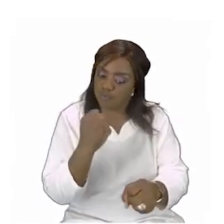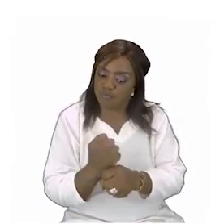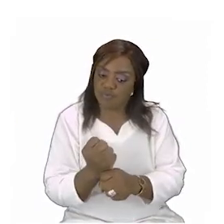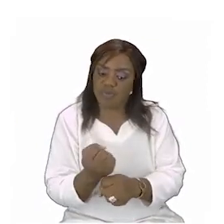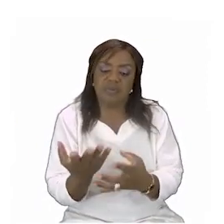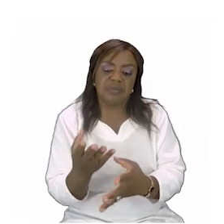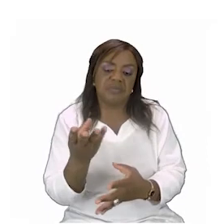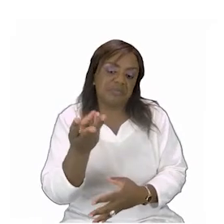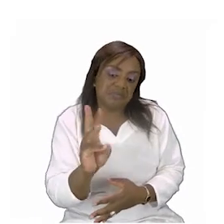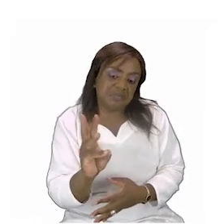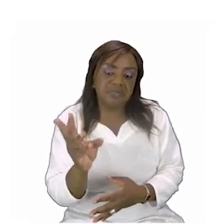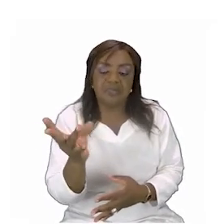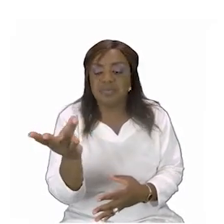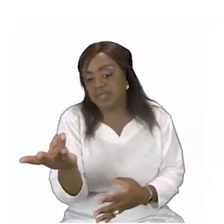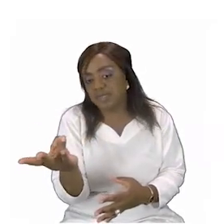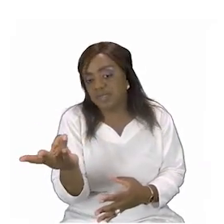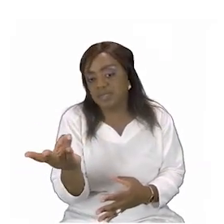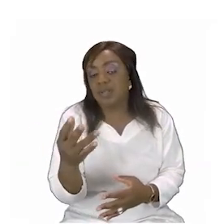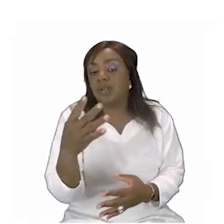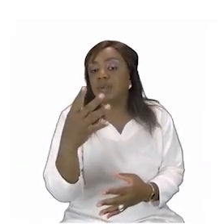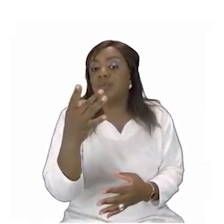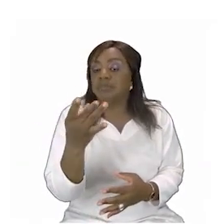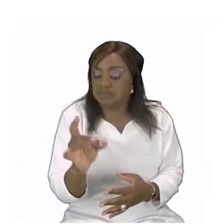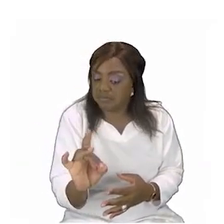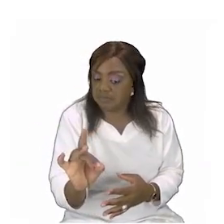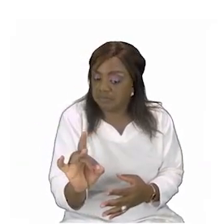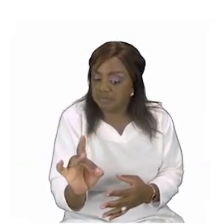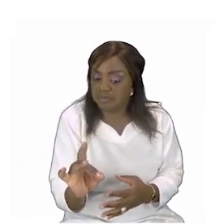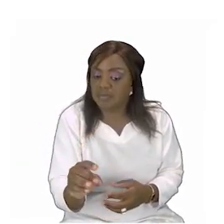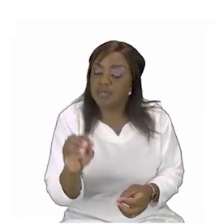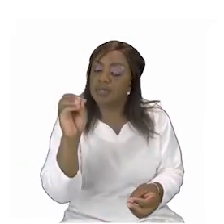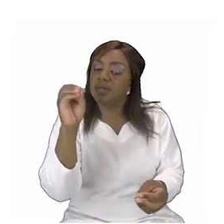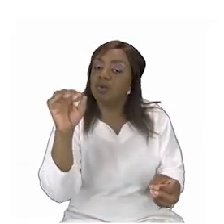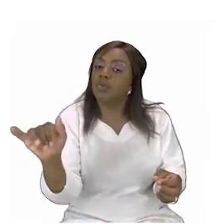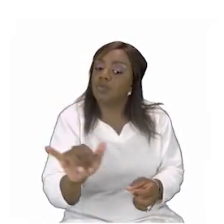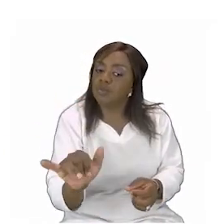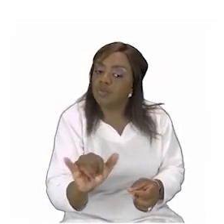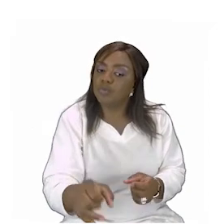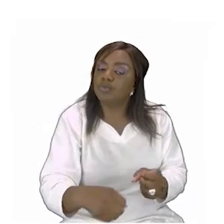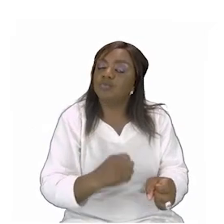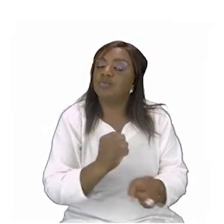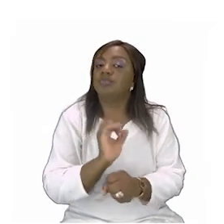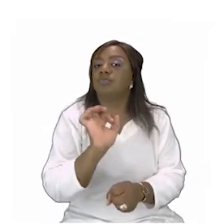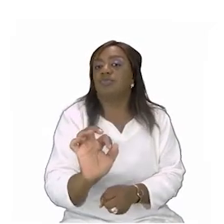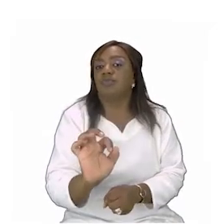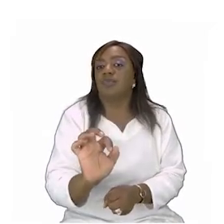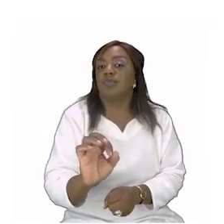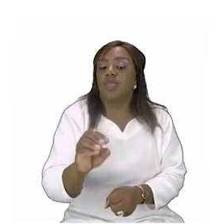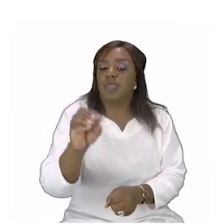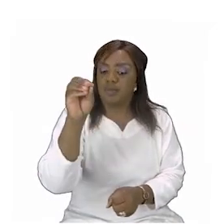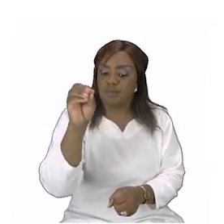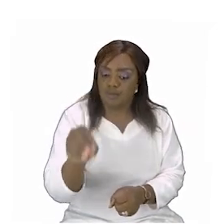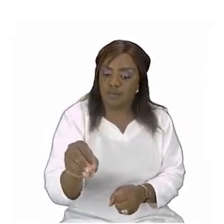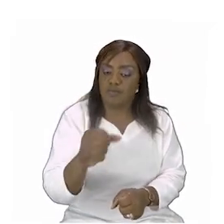old or seven years old or eight years old or nine years old